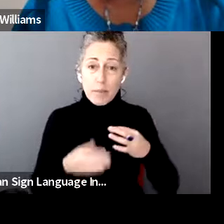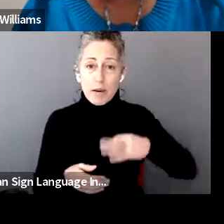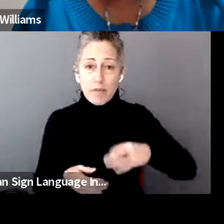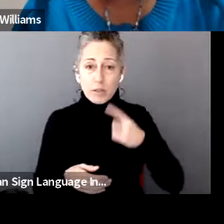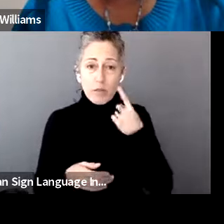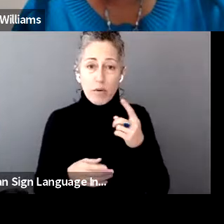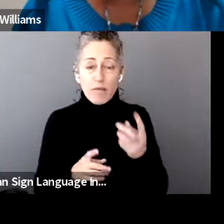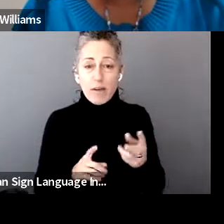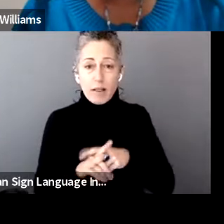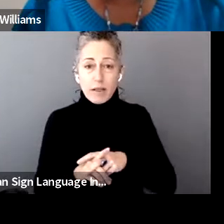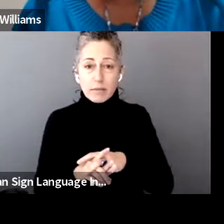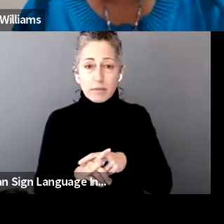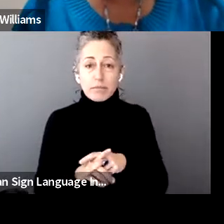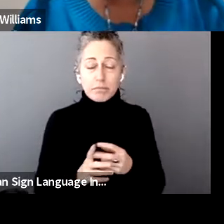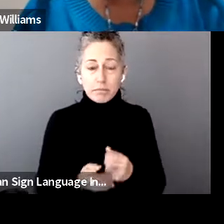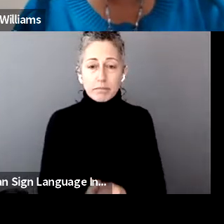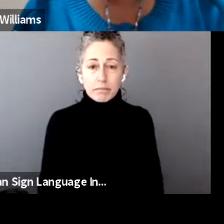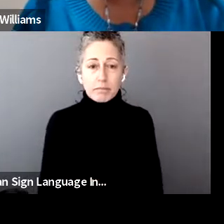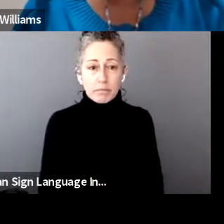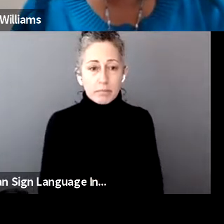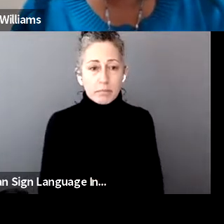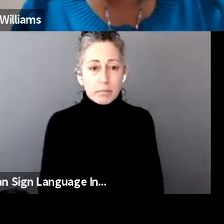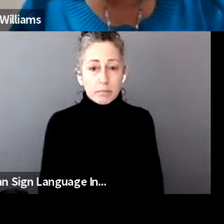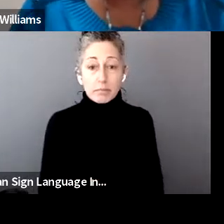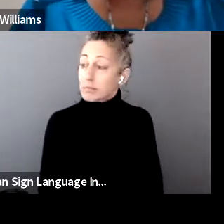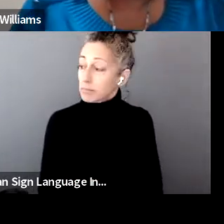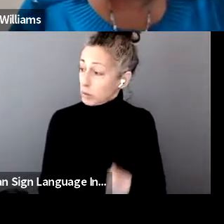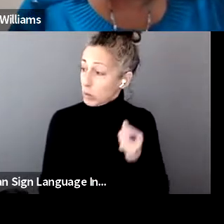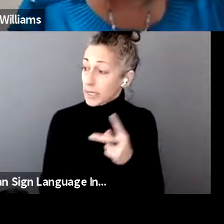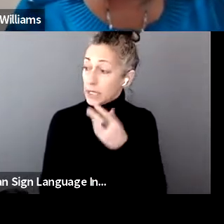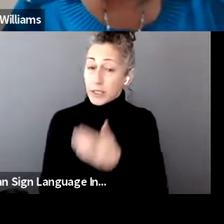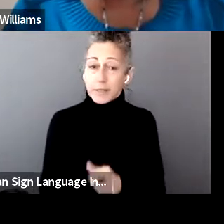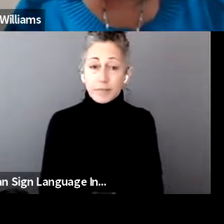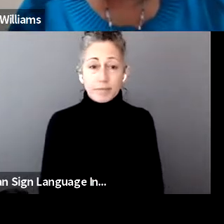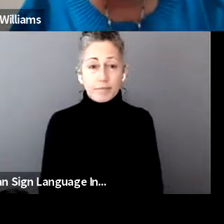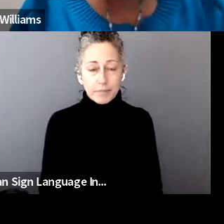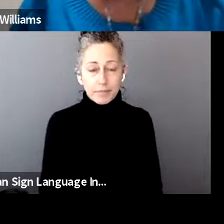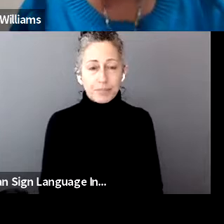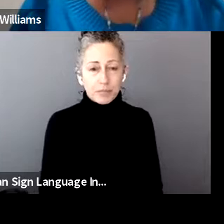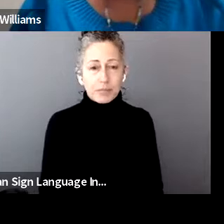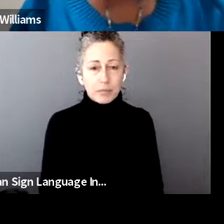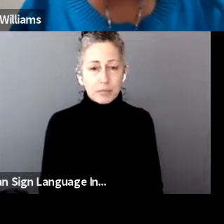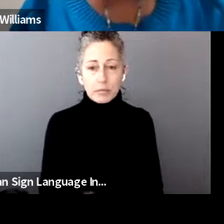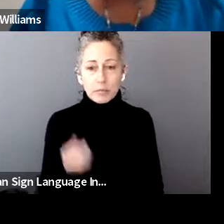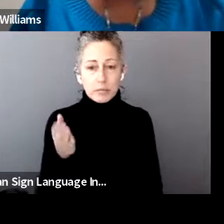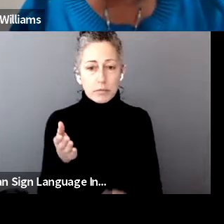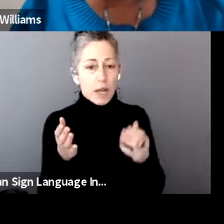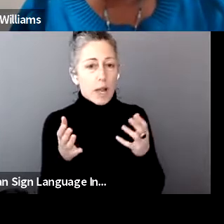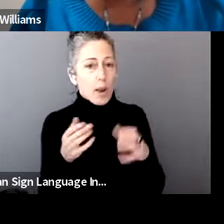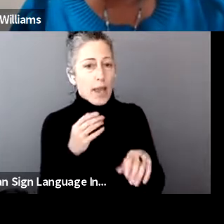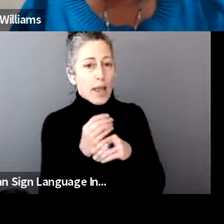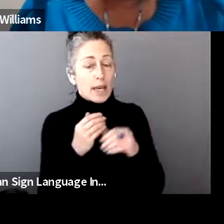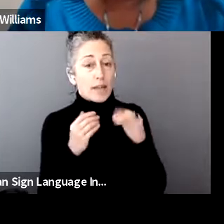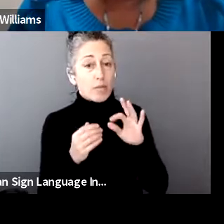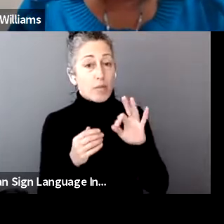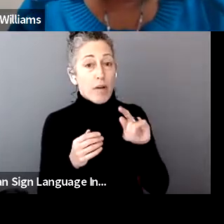file, even if they're not required. Very good. It may pay off. And I just want to add, if you, if you file a